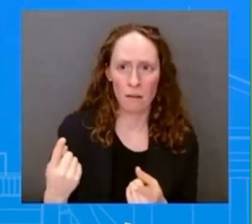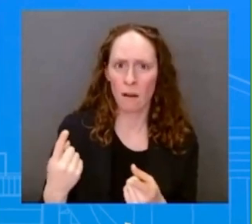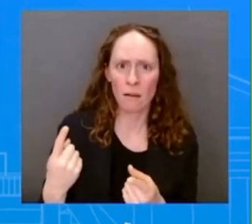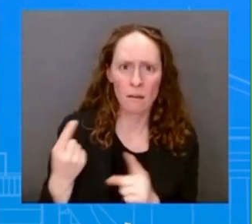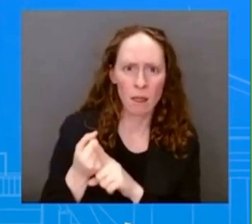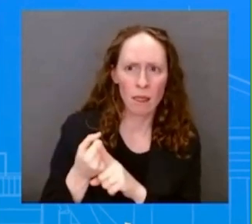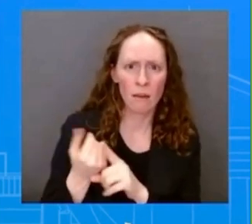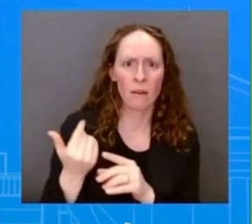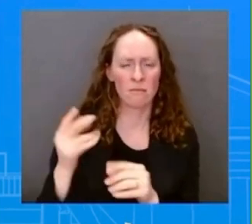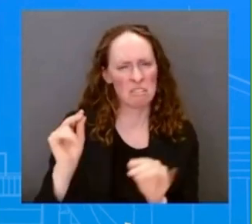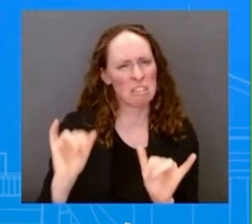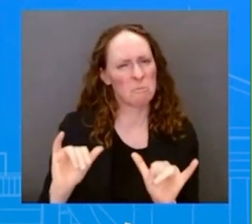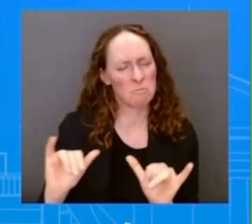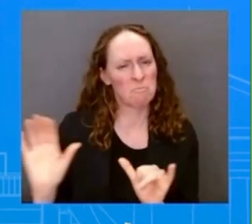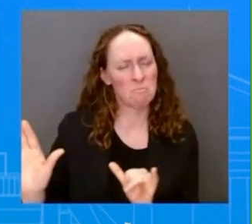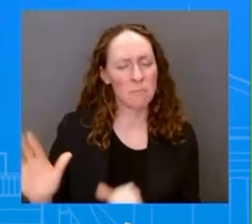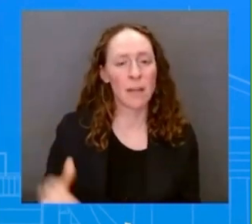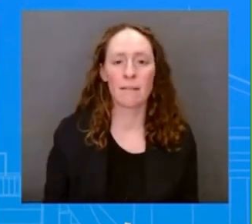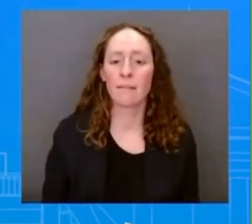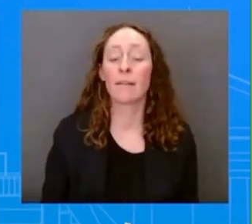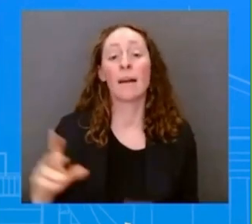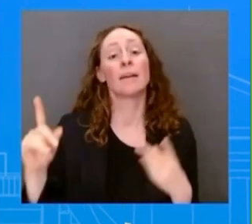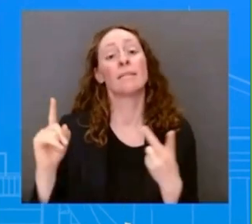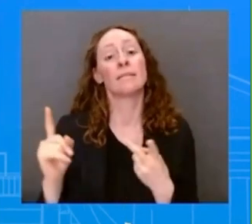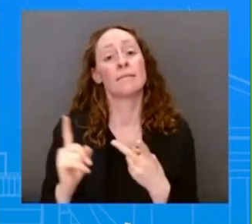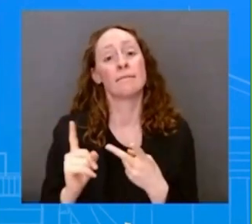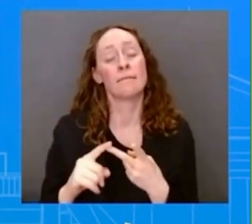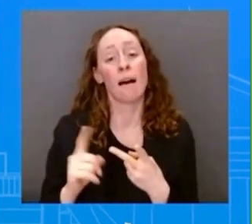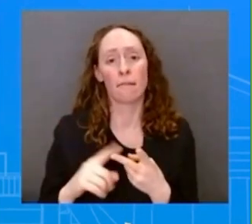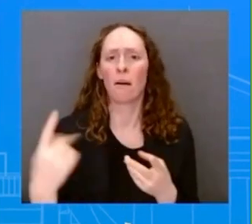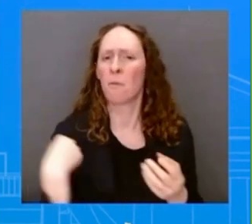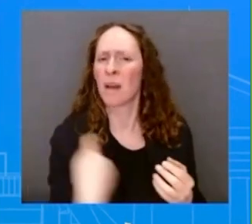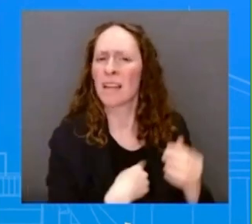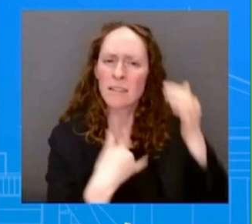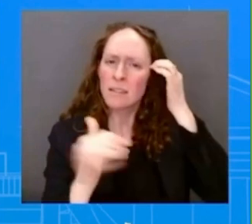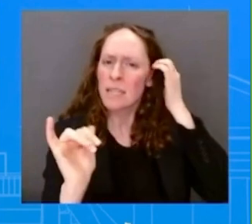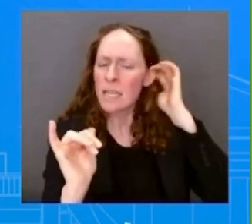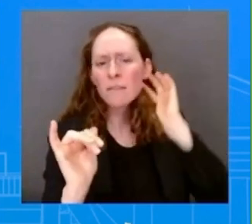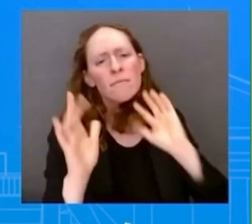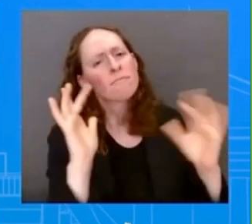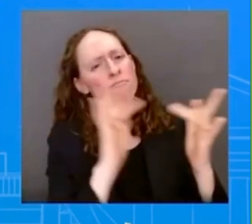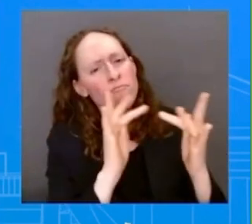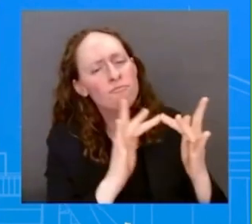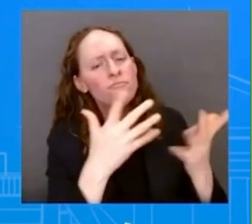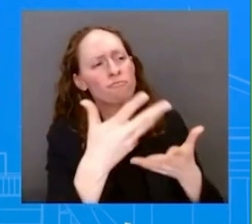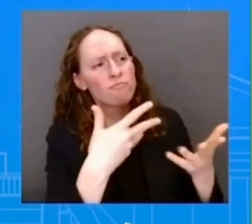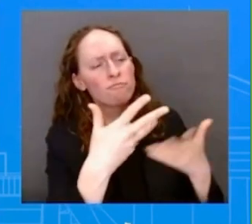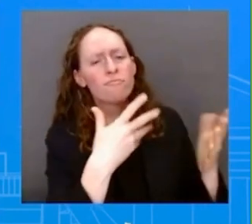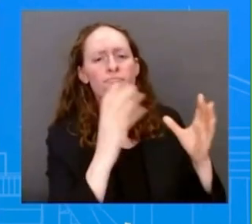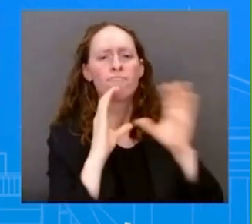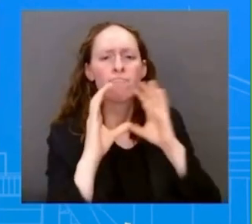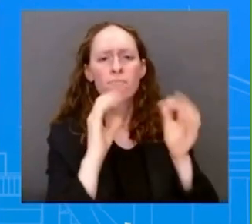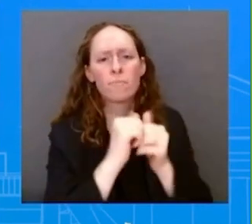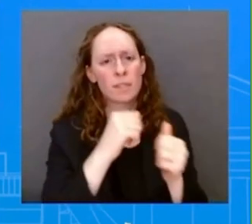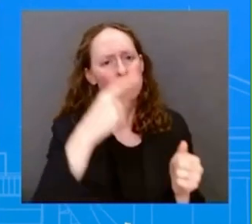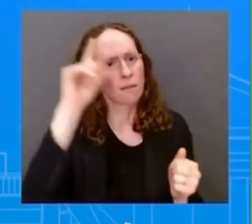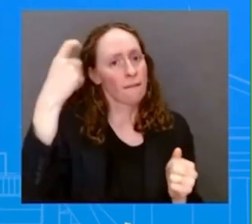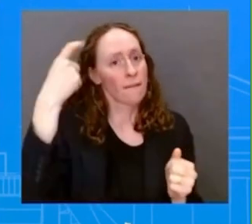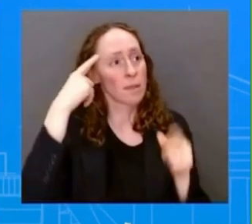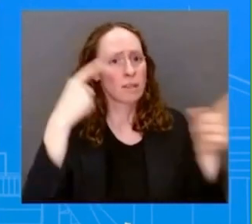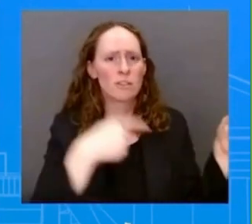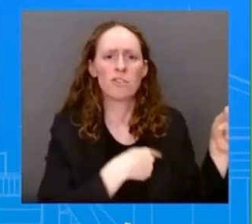diplomatic discussions with Beijing about this particular transit at different levels. First, yes, I know he has